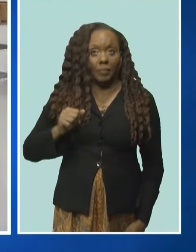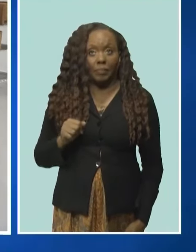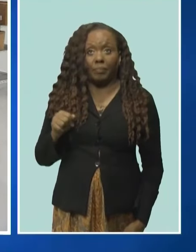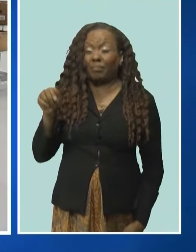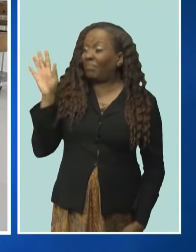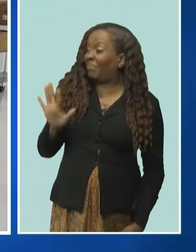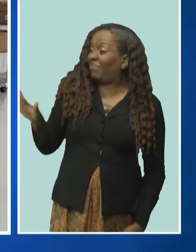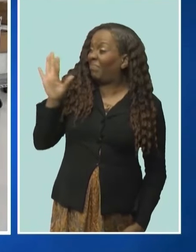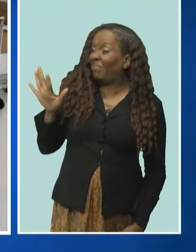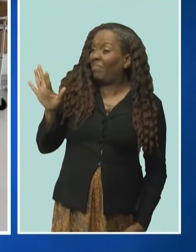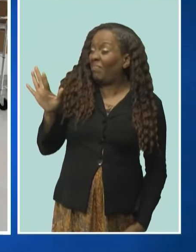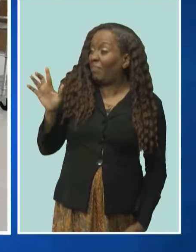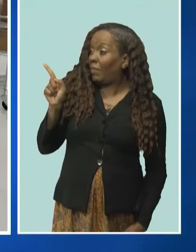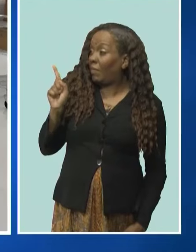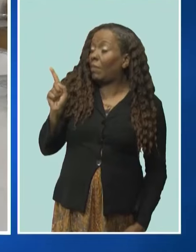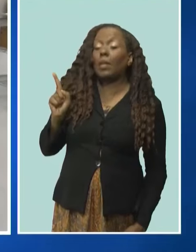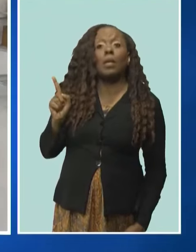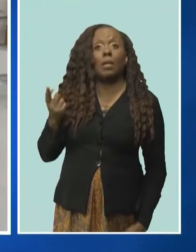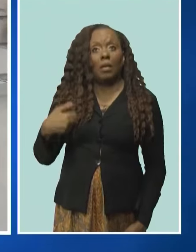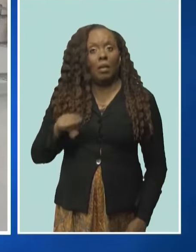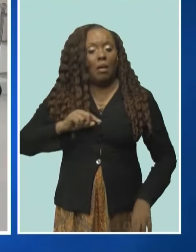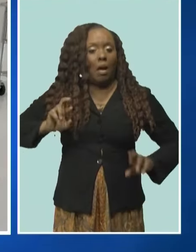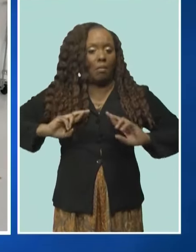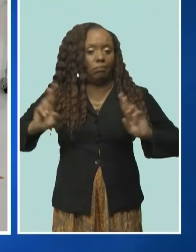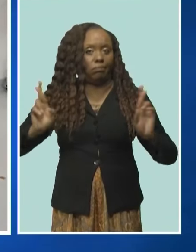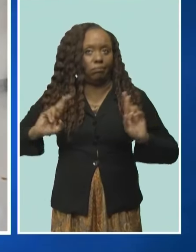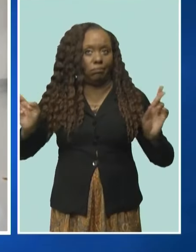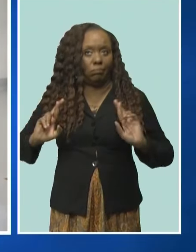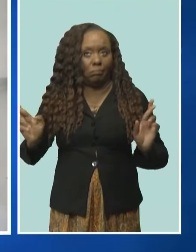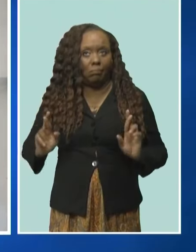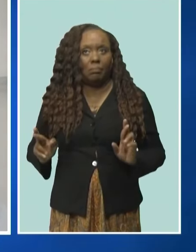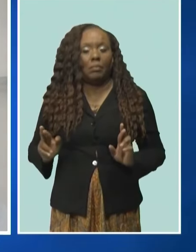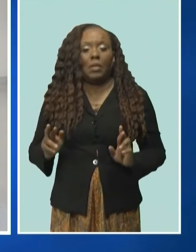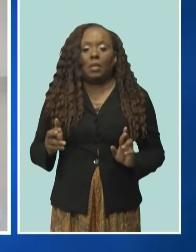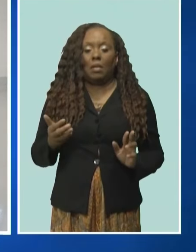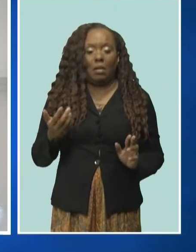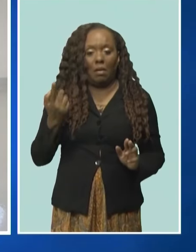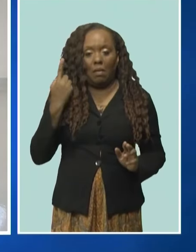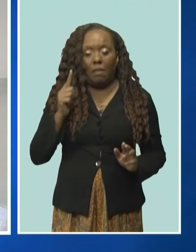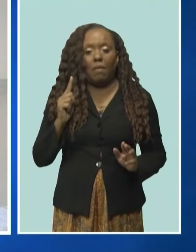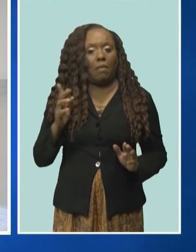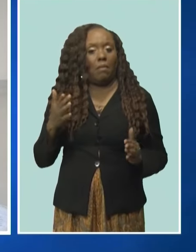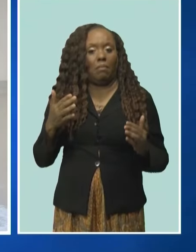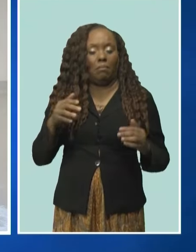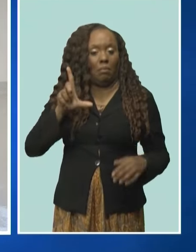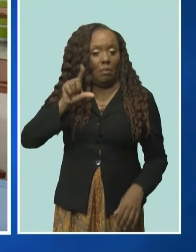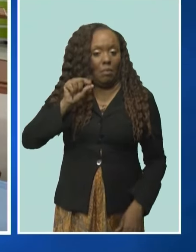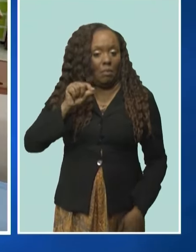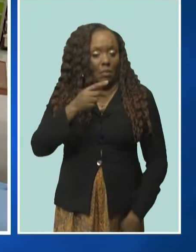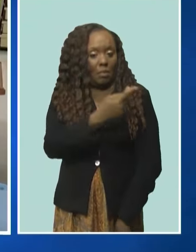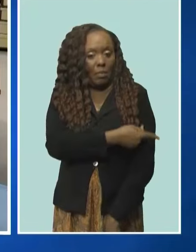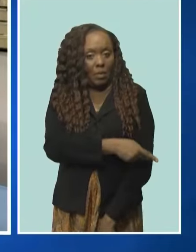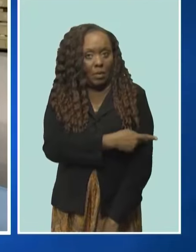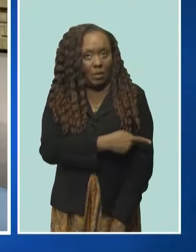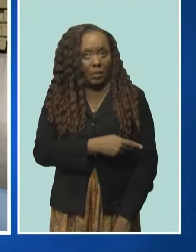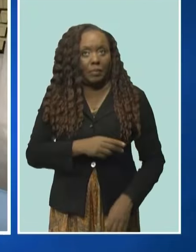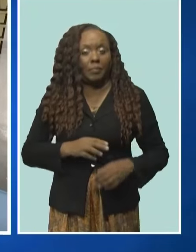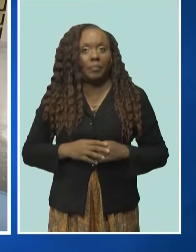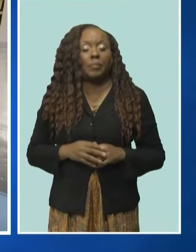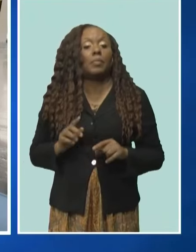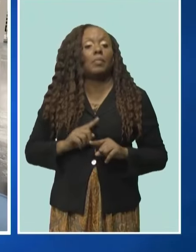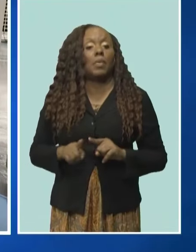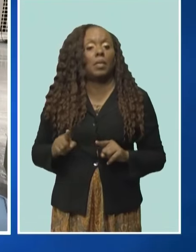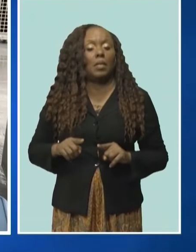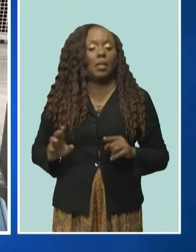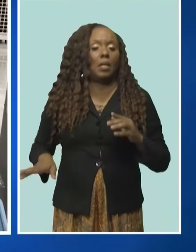where we're standing, we have prepared and outfitted it to be able to accept 20 patients, but this area can't